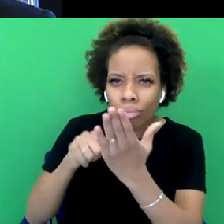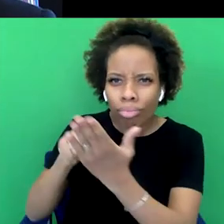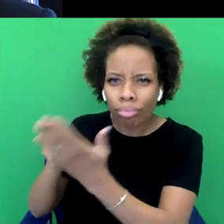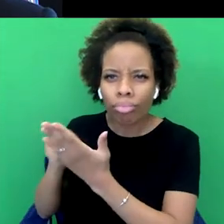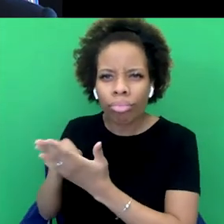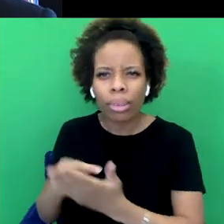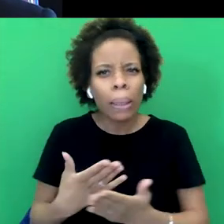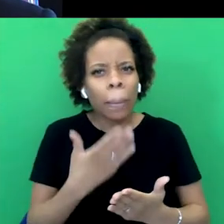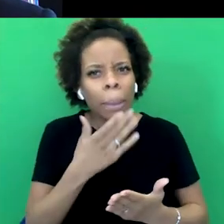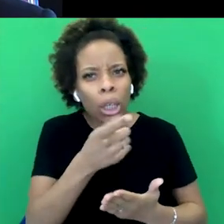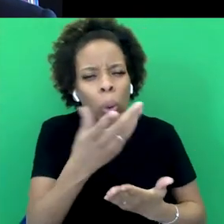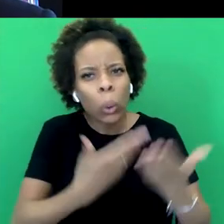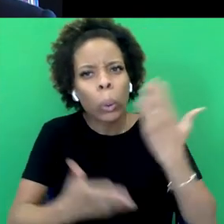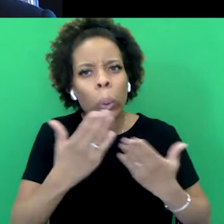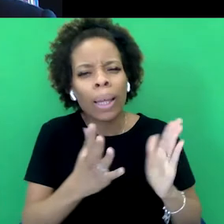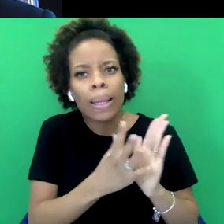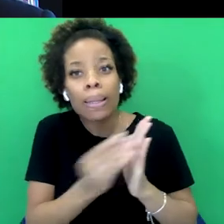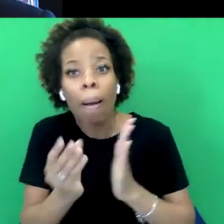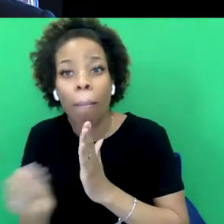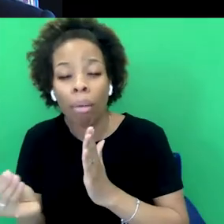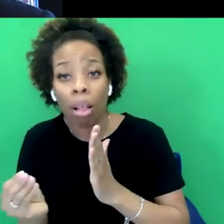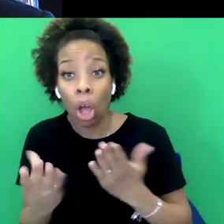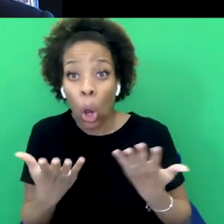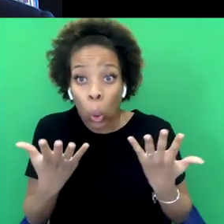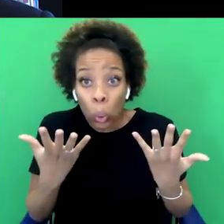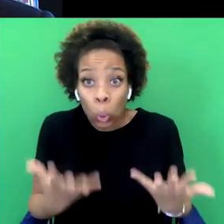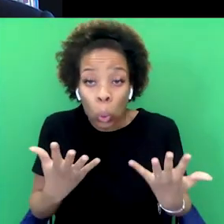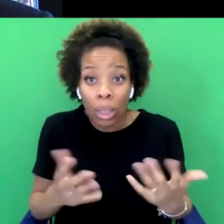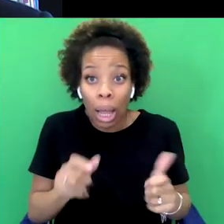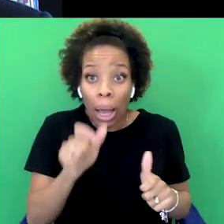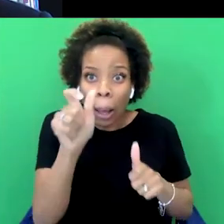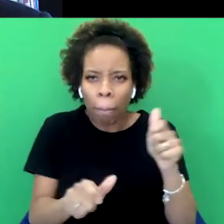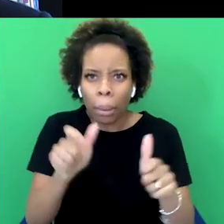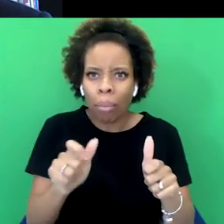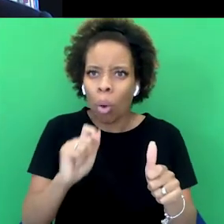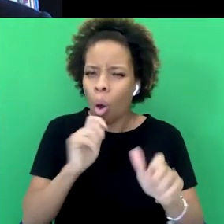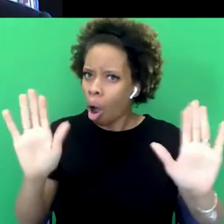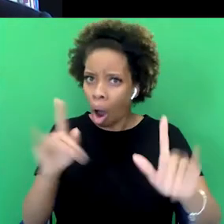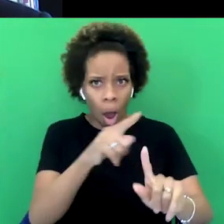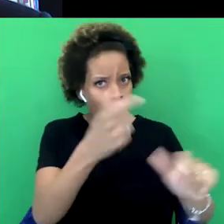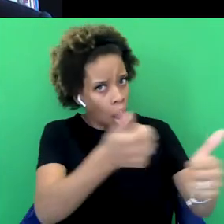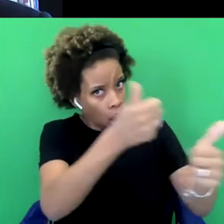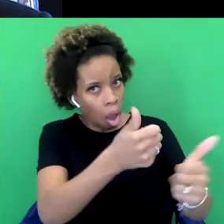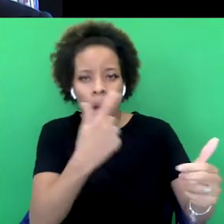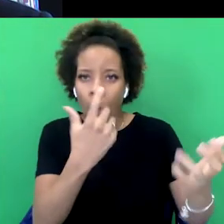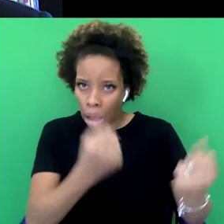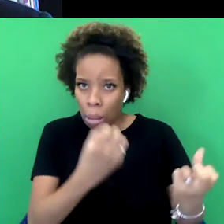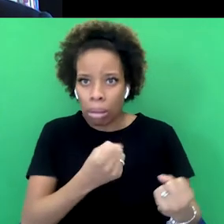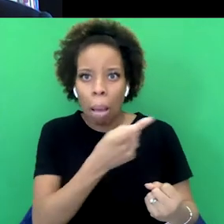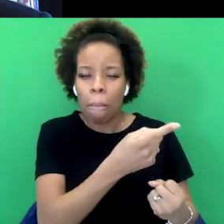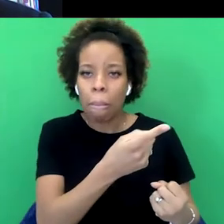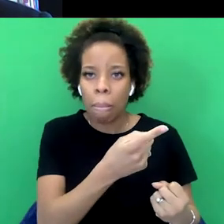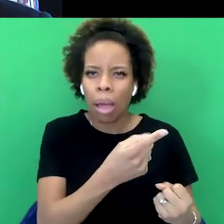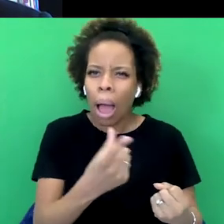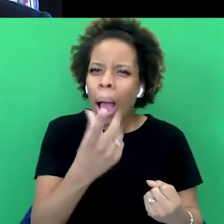of examples of things that today, people who defend statues and public accounts, kind of self-aggrandizing accounts